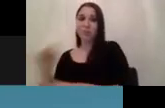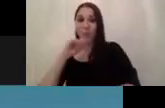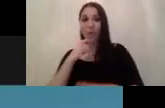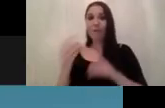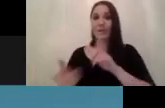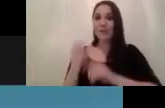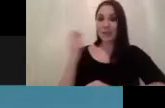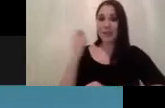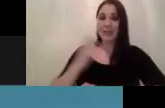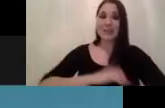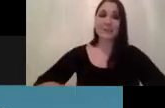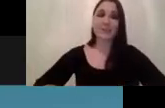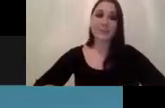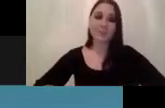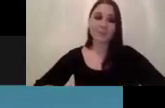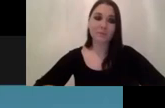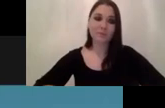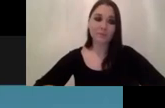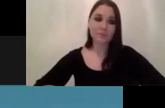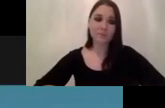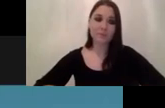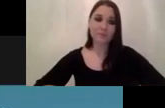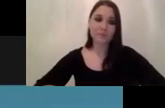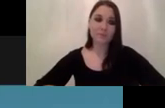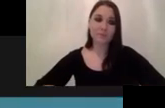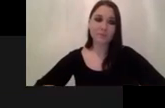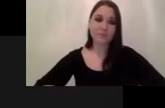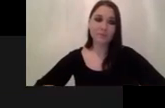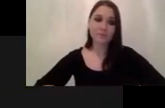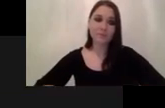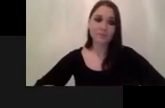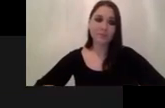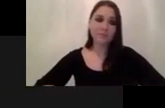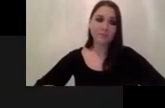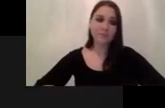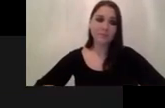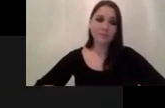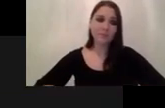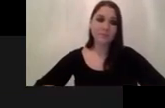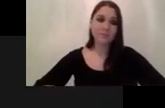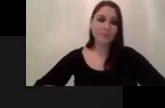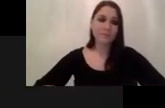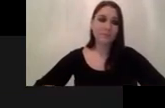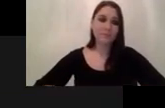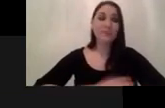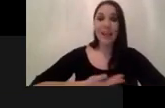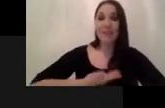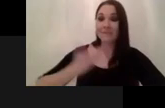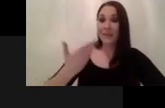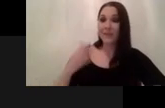steps afterwards okay so i'm focusing on the first part here today and i'll give a computer vision example also later